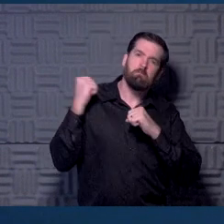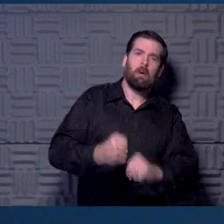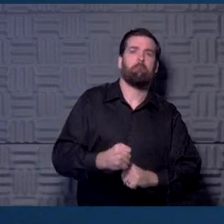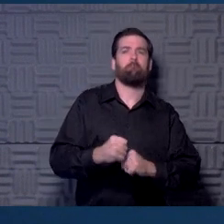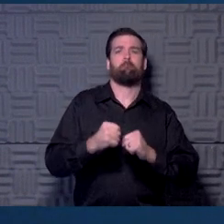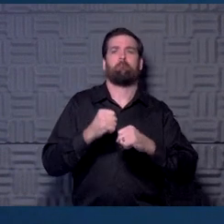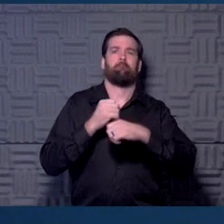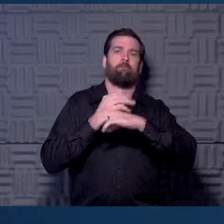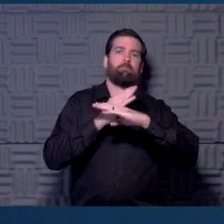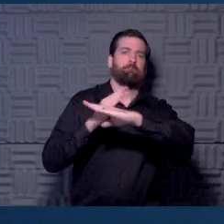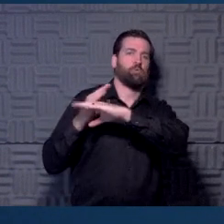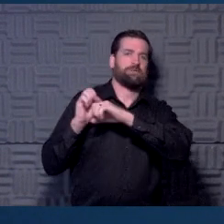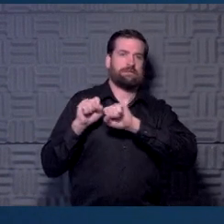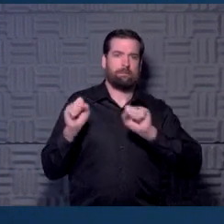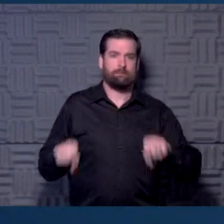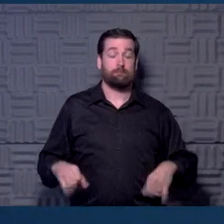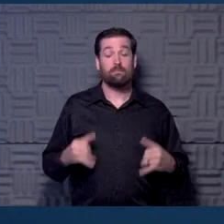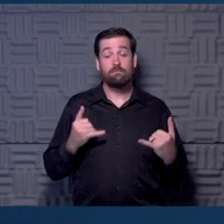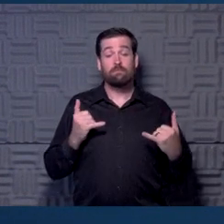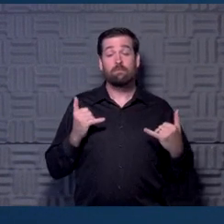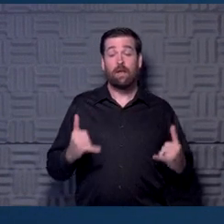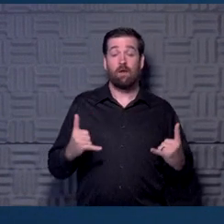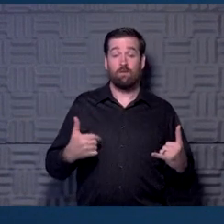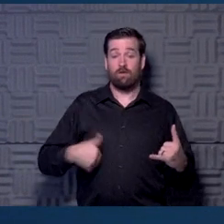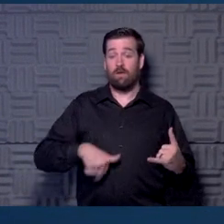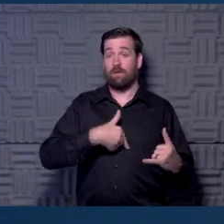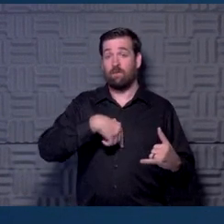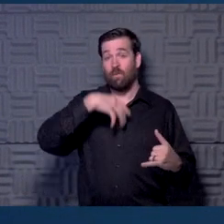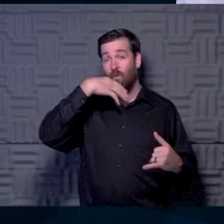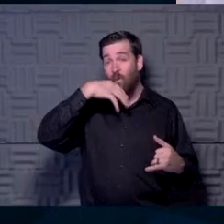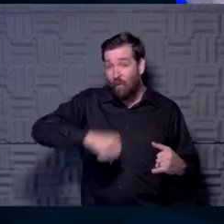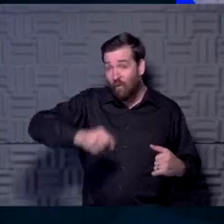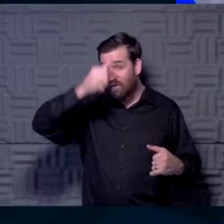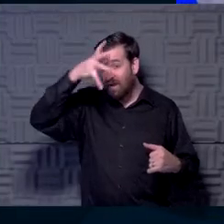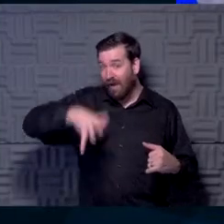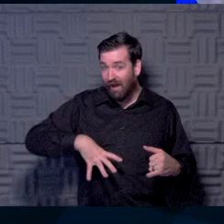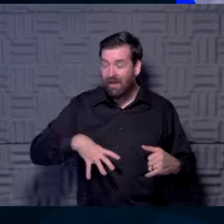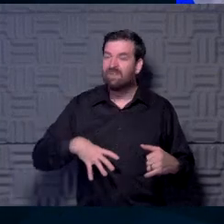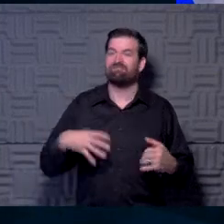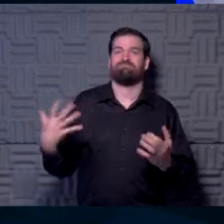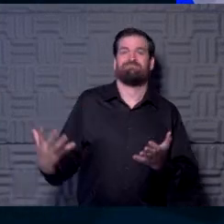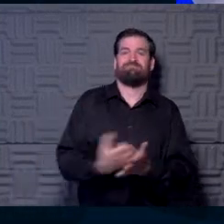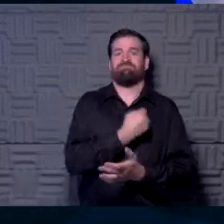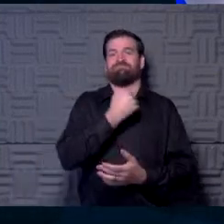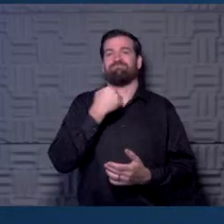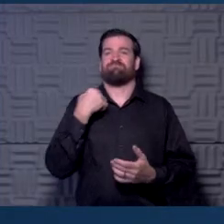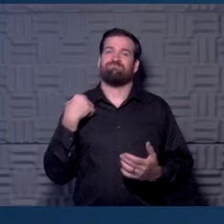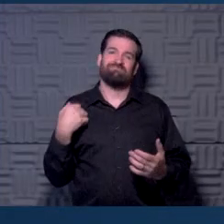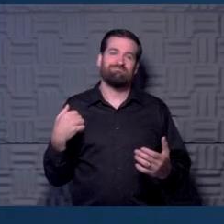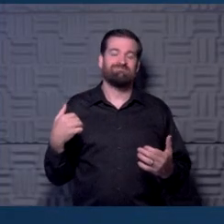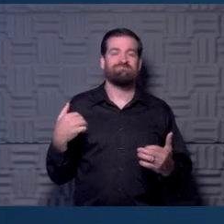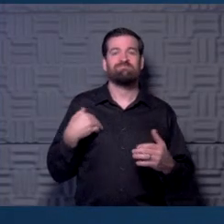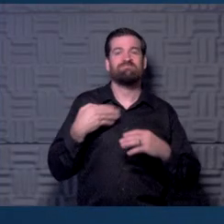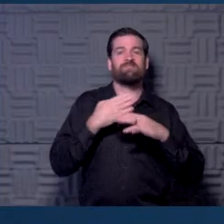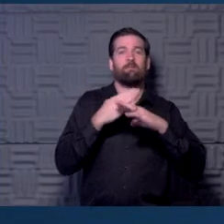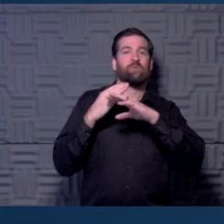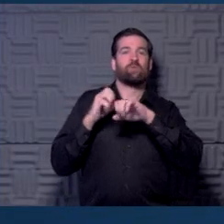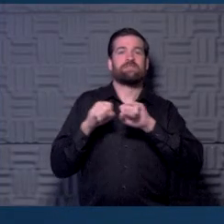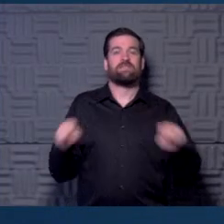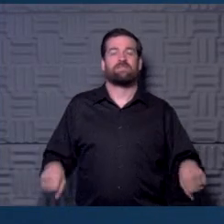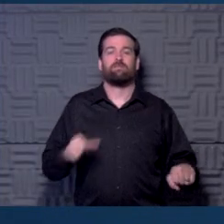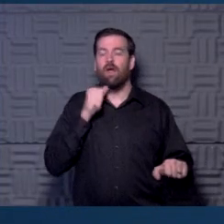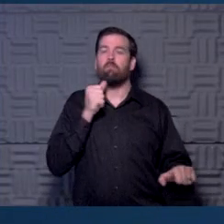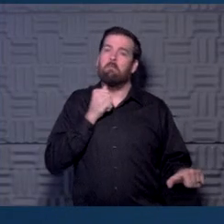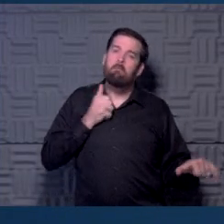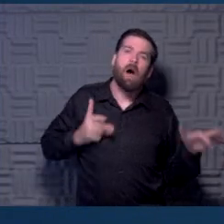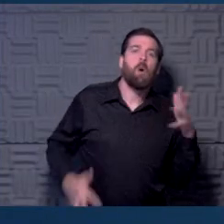And so this is one time when maybe us old guys, Steve, have an advantage. Maybe our immune systems won't overwhelm our bodies, and